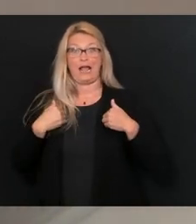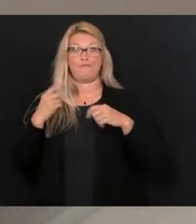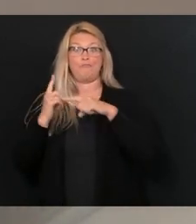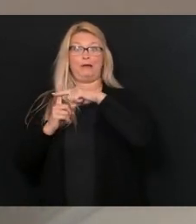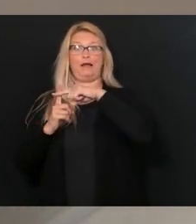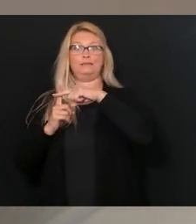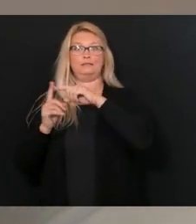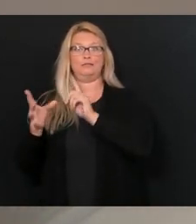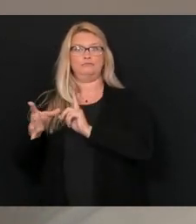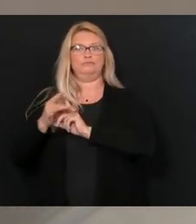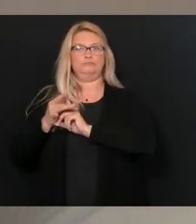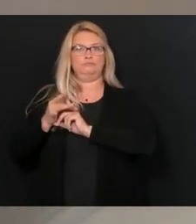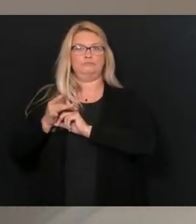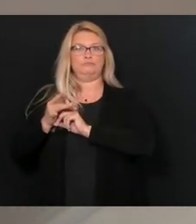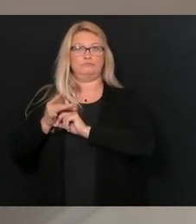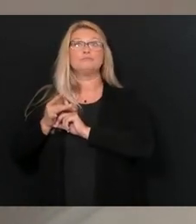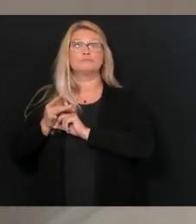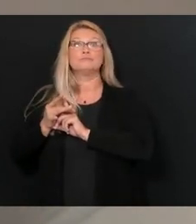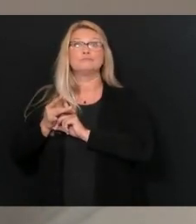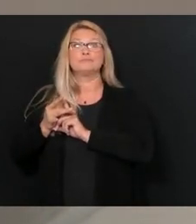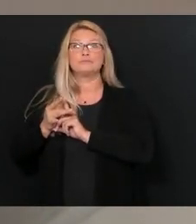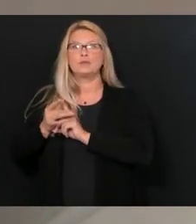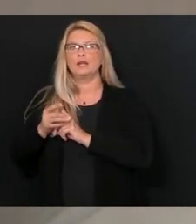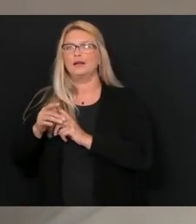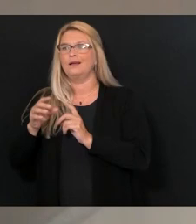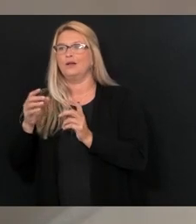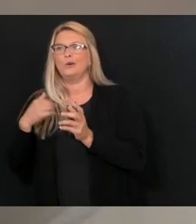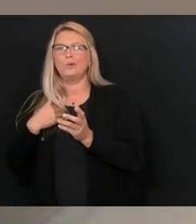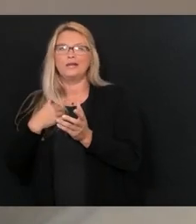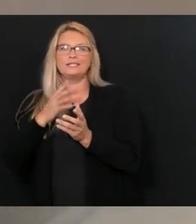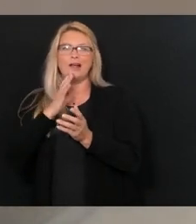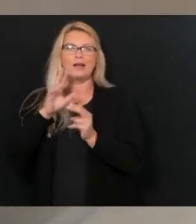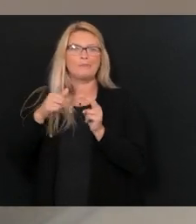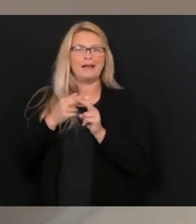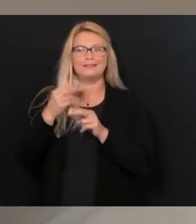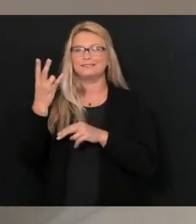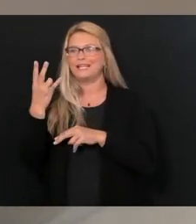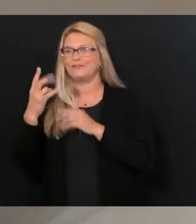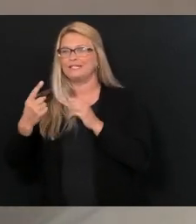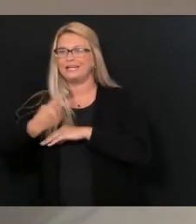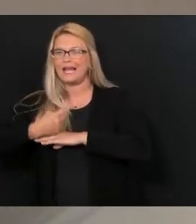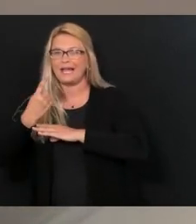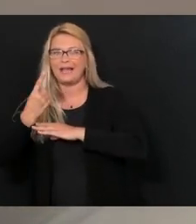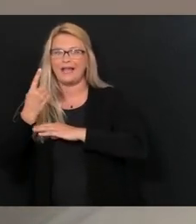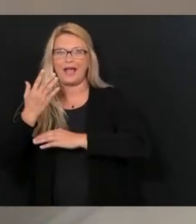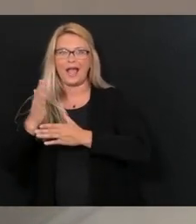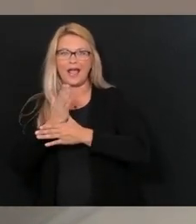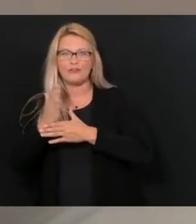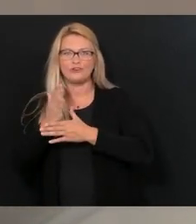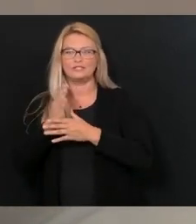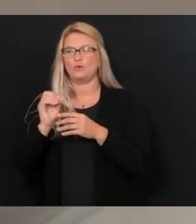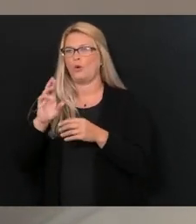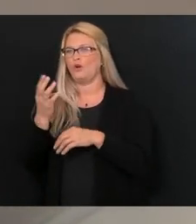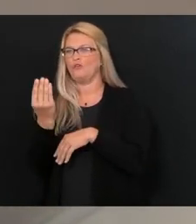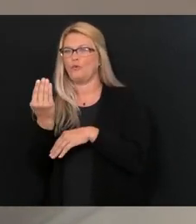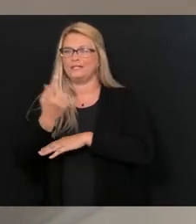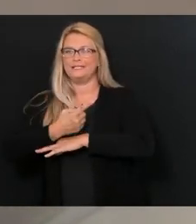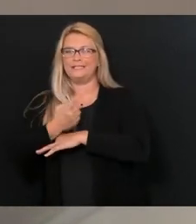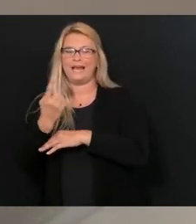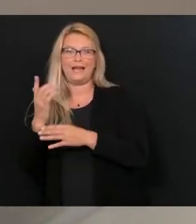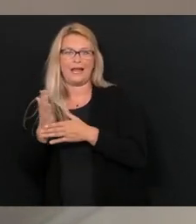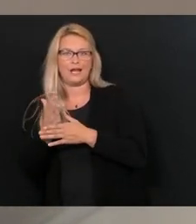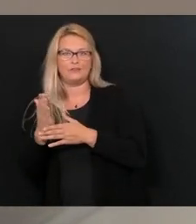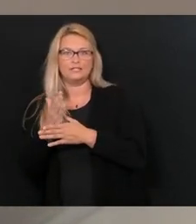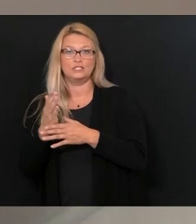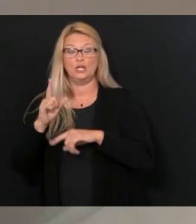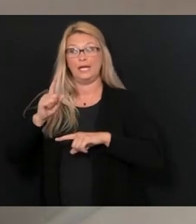14 day period of time. And I'll talk about whether we use the seven or the 14. And then we corrected that for the size